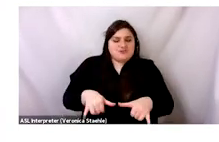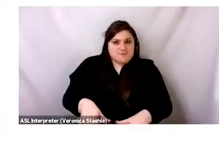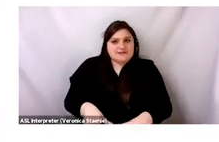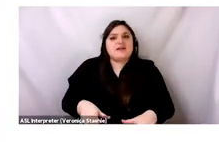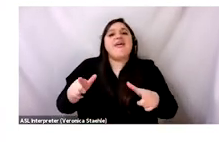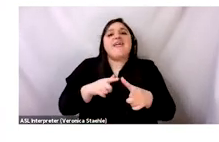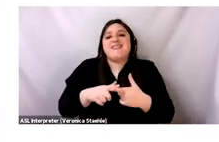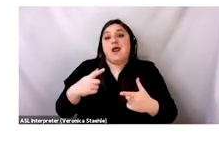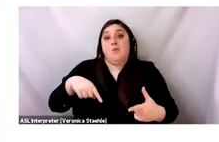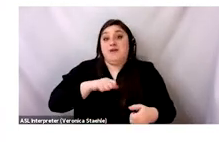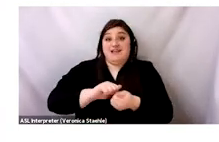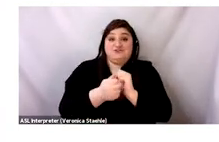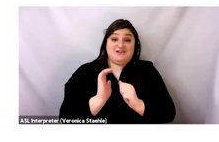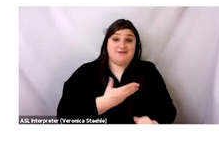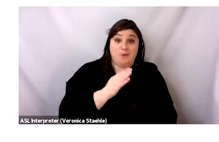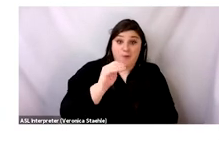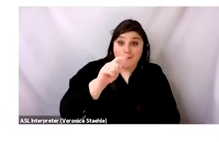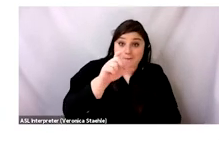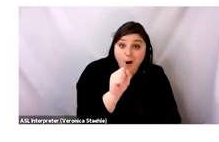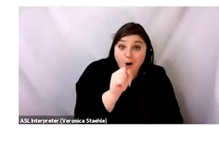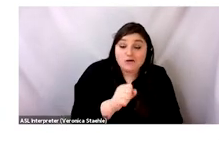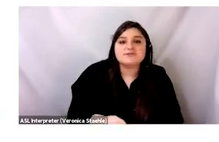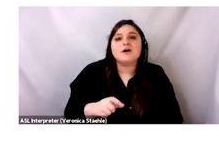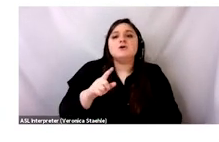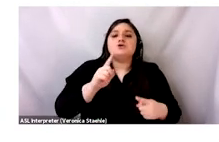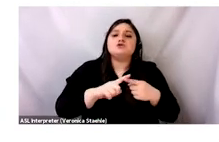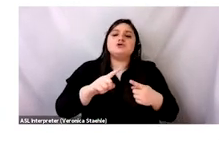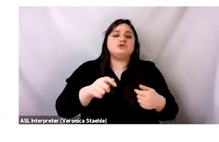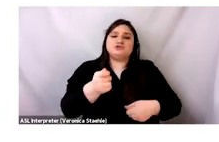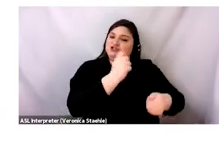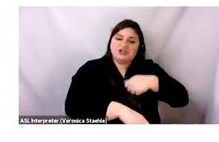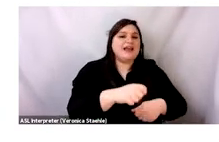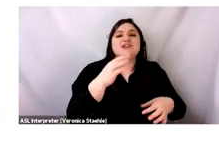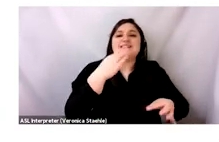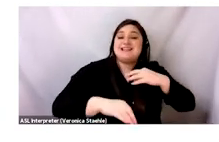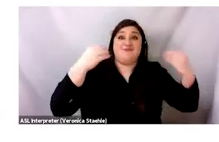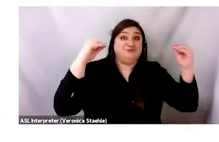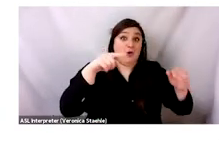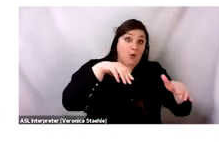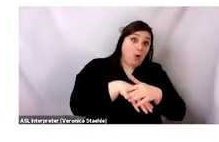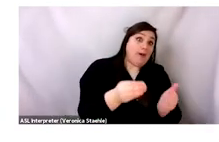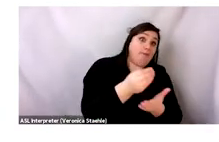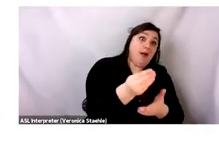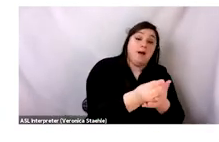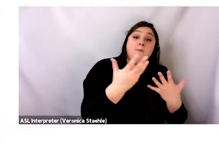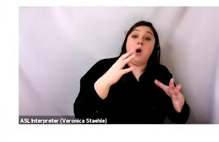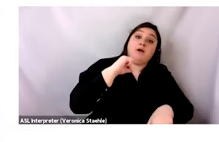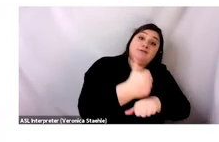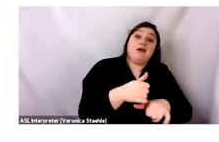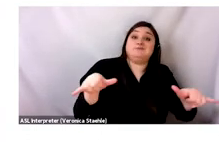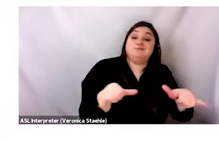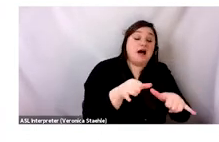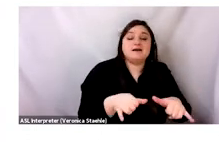It's simple, but it's important. And we need to turn our malls and high streets, I think, into hubs of creativity to